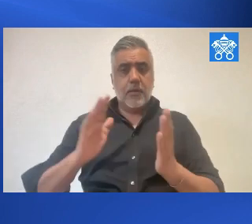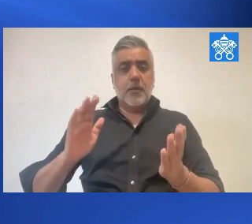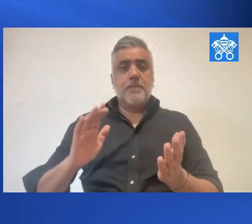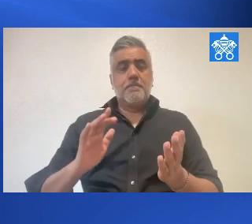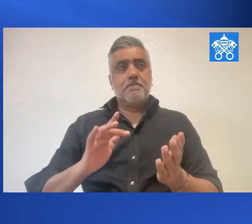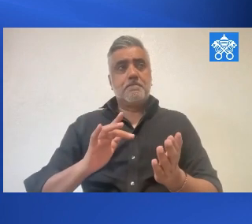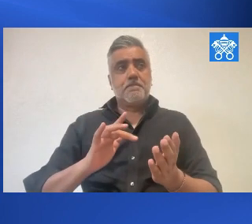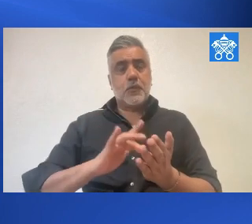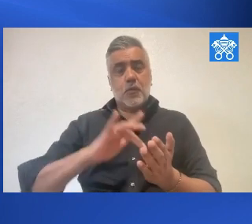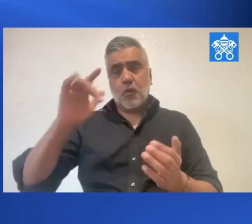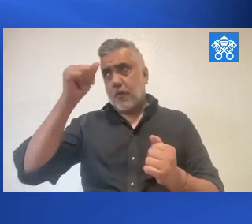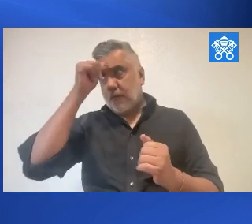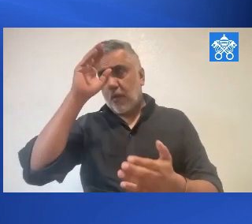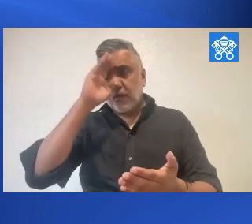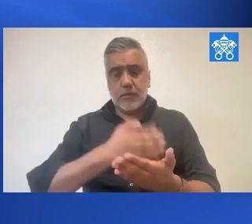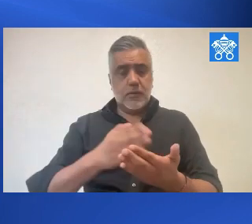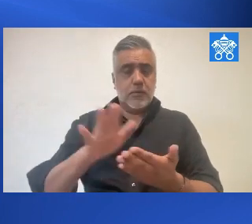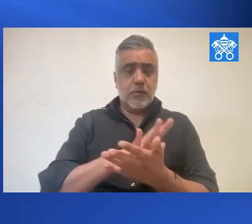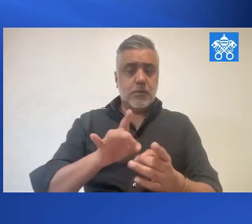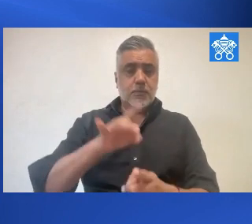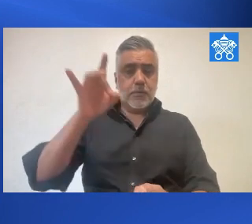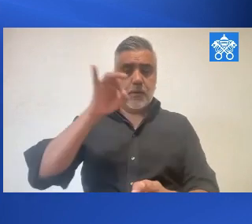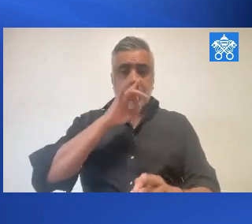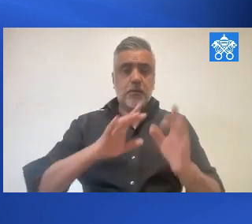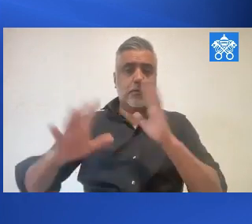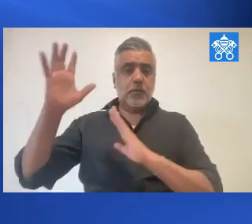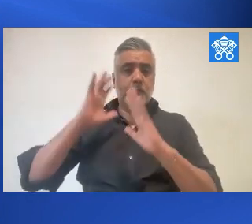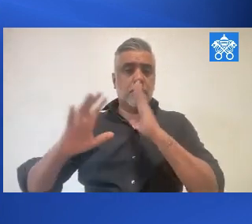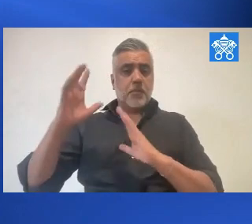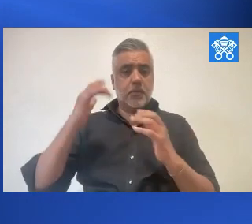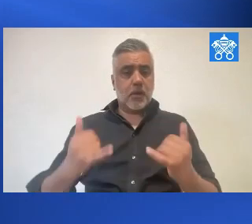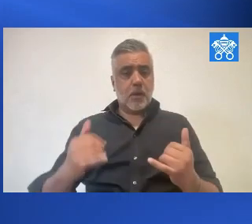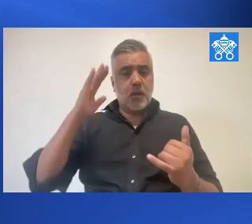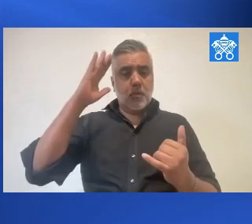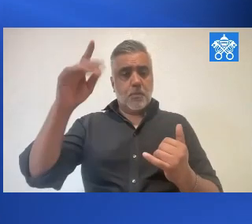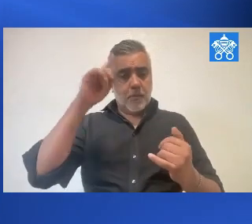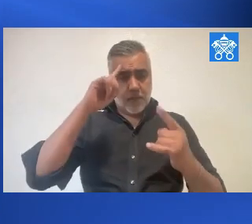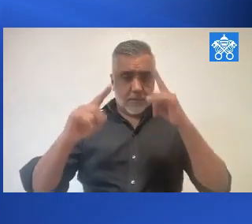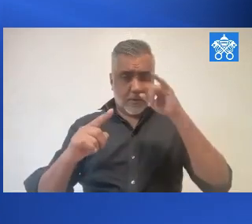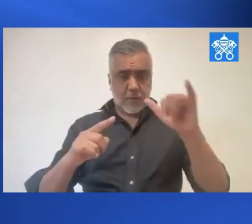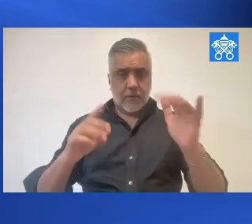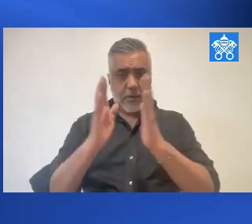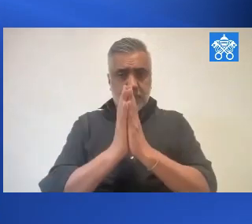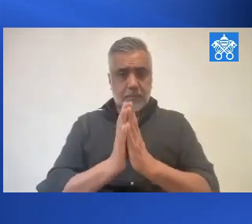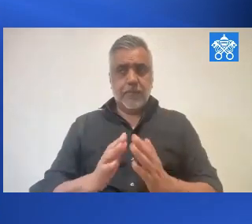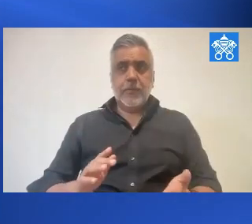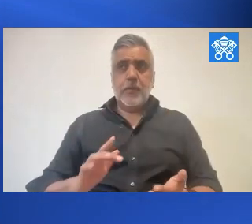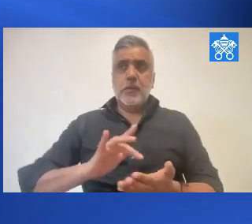et nunc et semper, et in secula, seculorum. Amen. Glorie a pati, et figlio, et Espiritu is Santo. Sicut erat in principio,